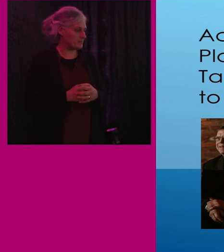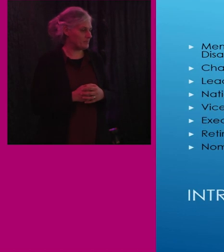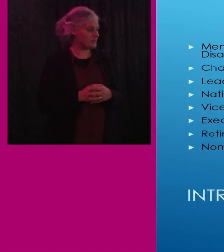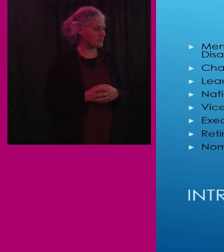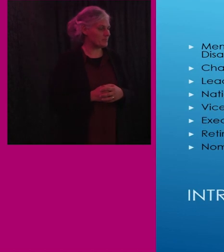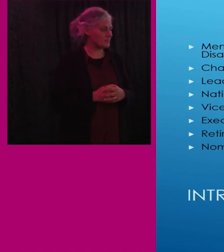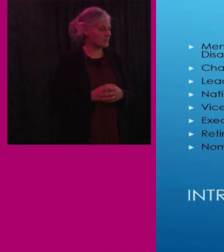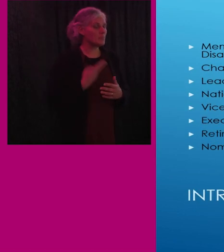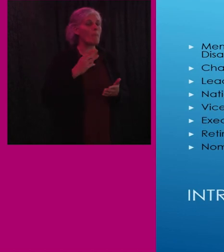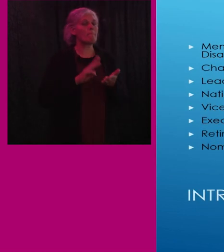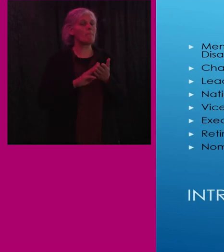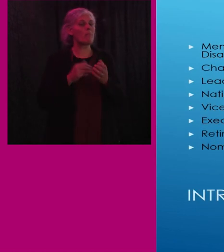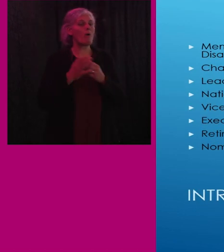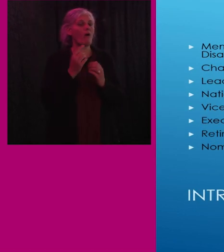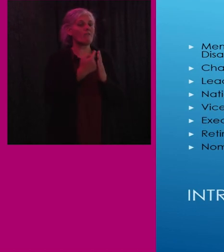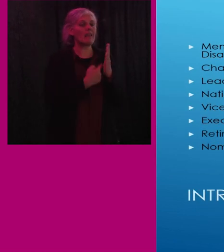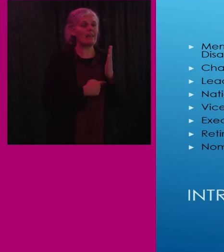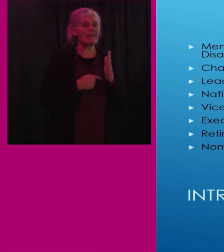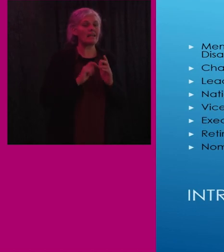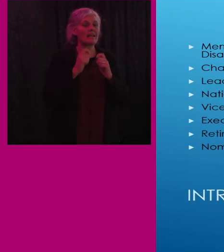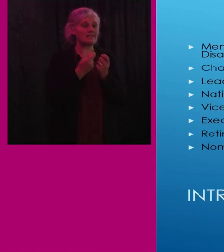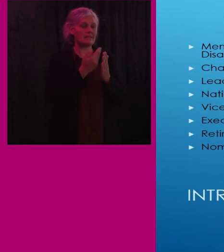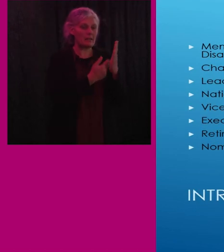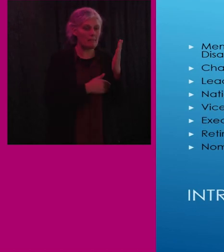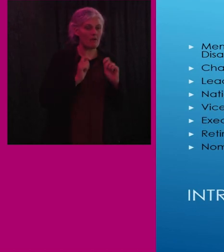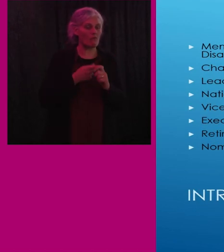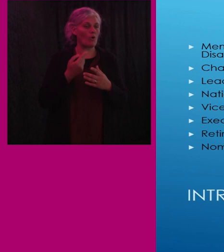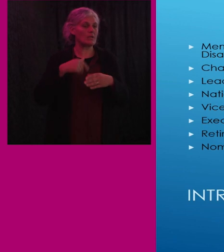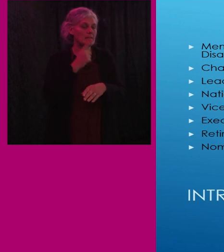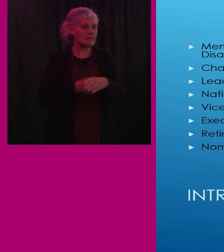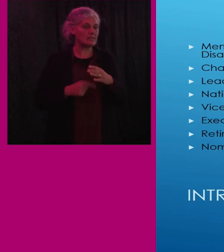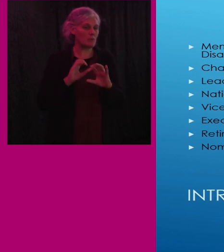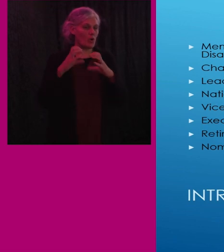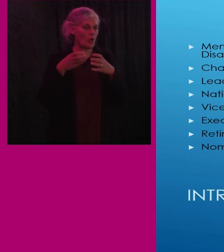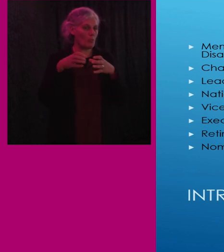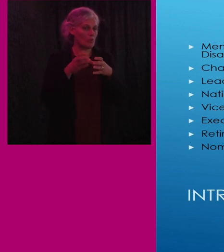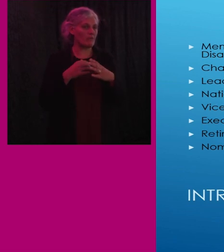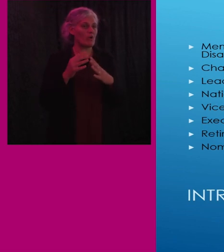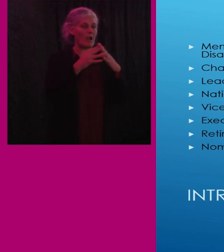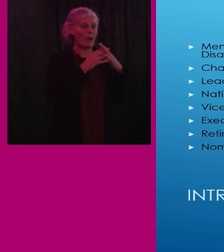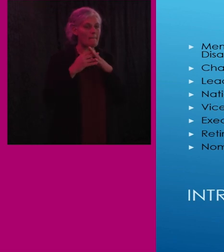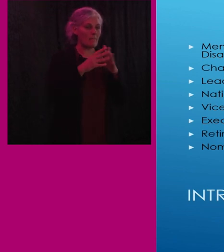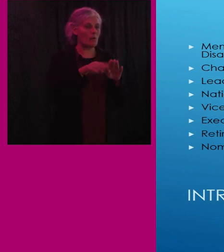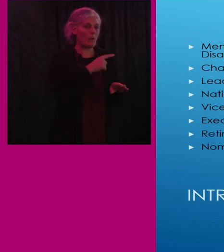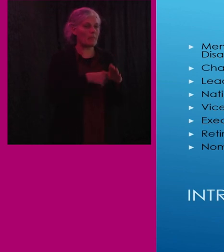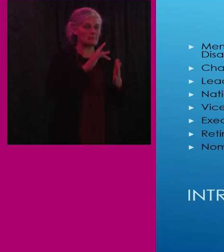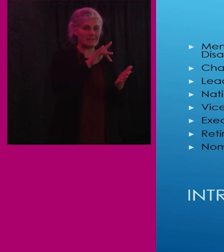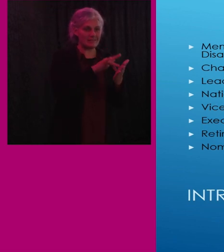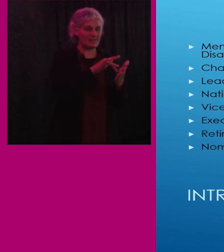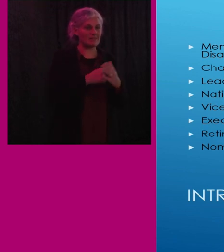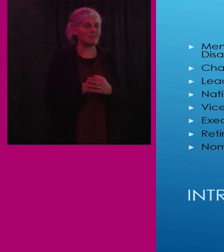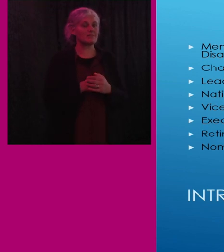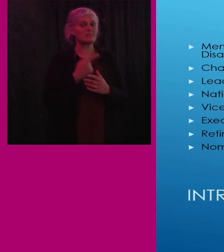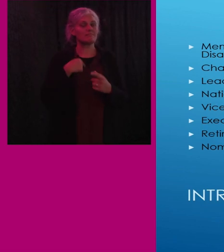I was a member of the legal team for the disability community that helped congress craft the Americans with disabilities act and I